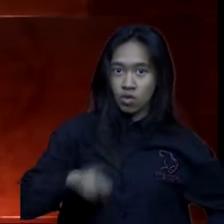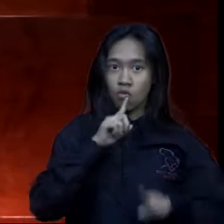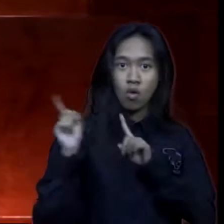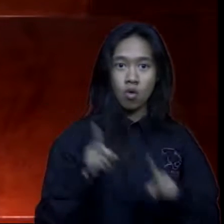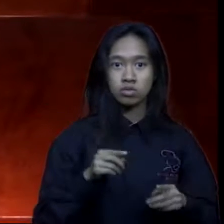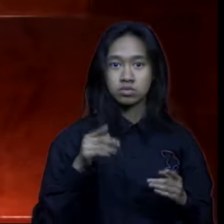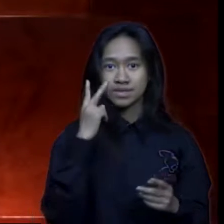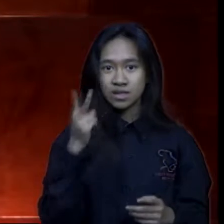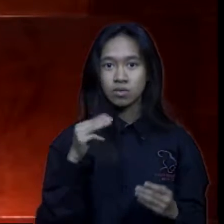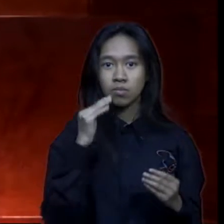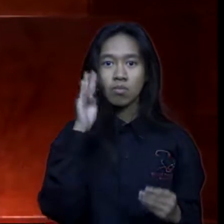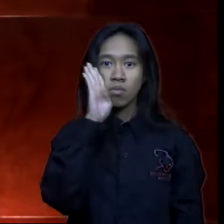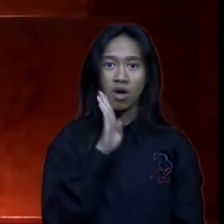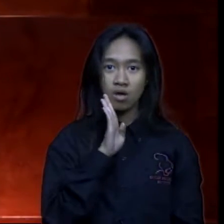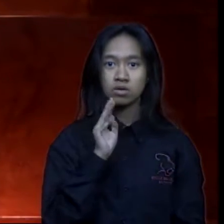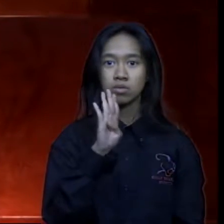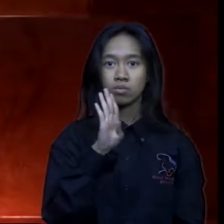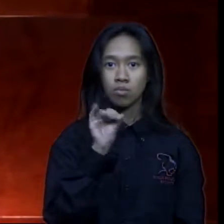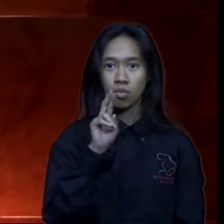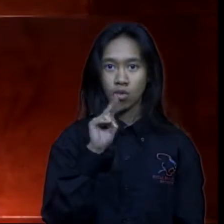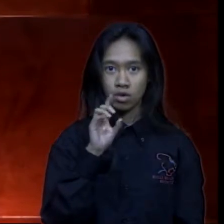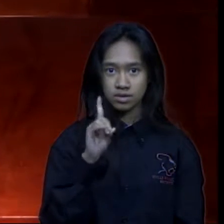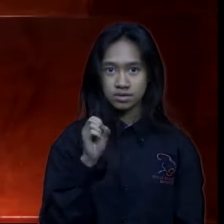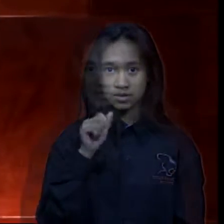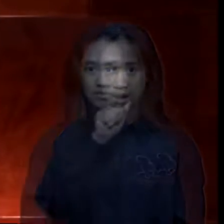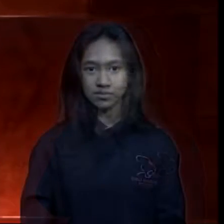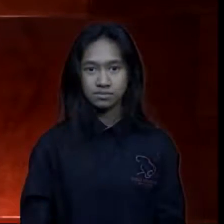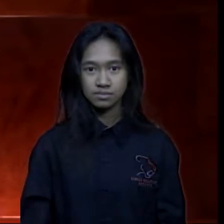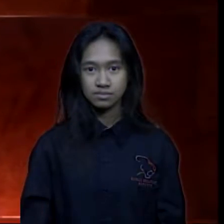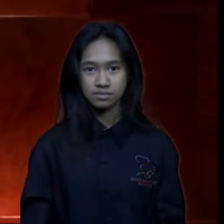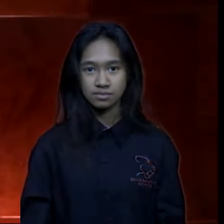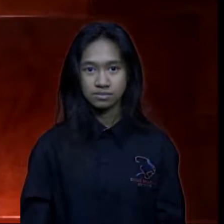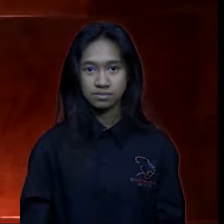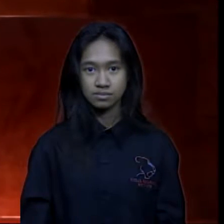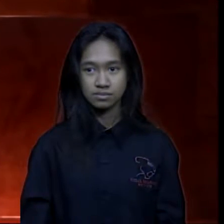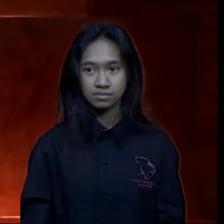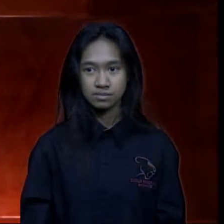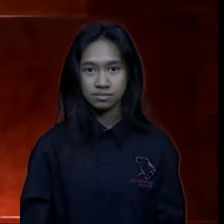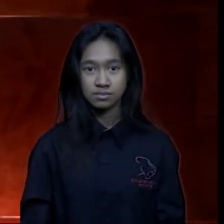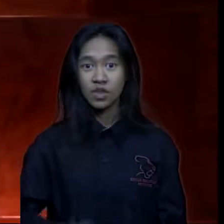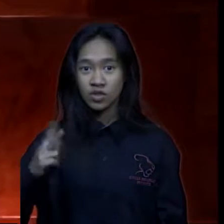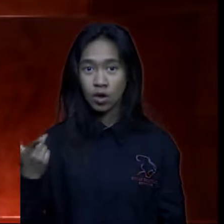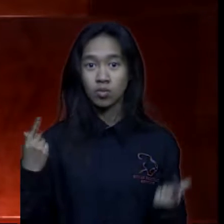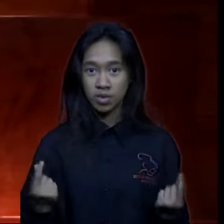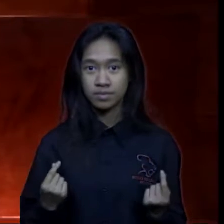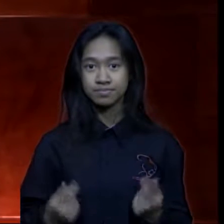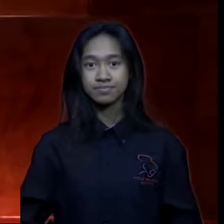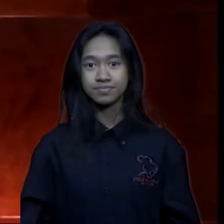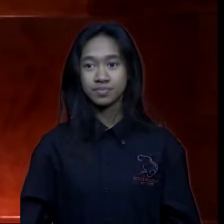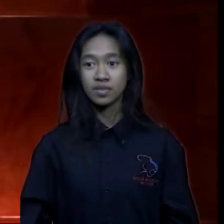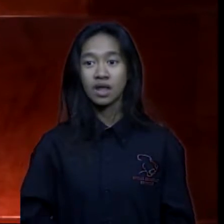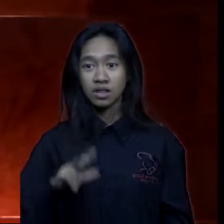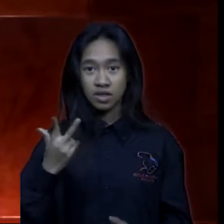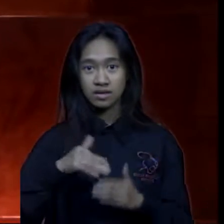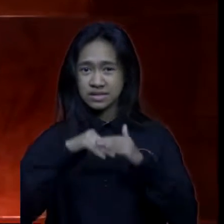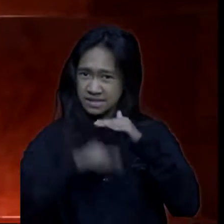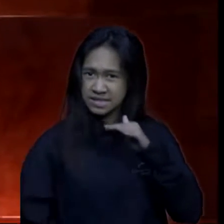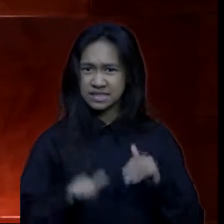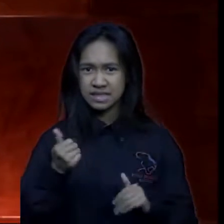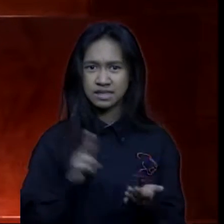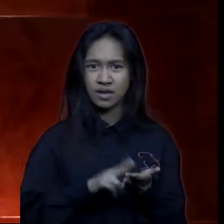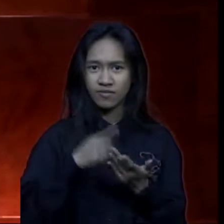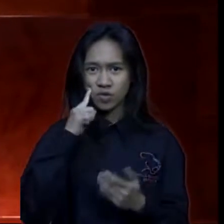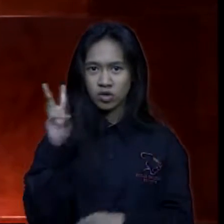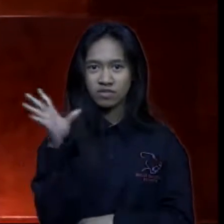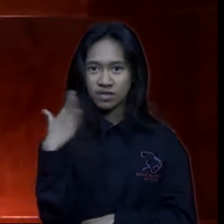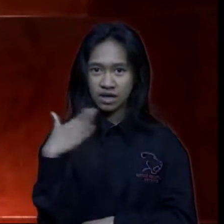or Mrs. Bounds ASAP number three less than 10 people have signed up for Six Flags